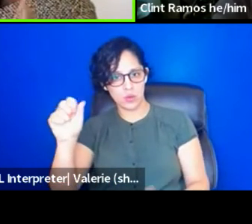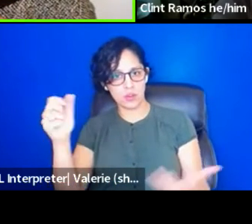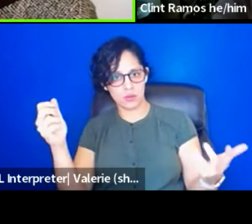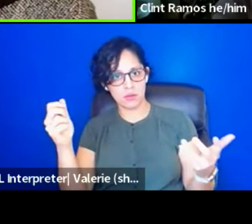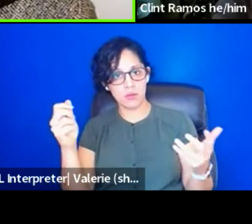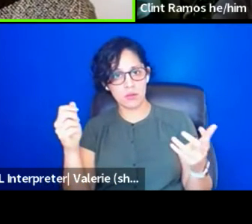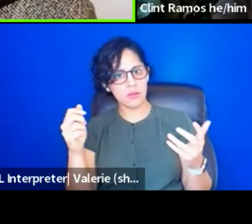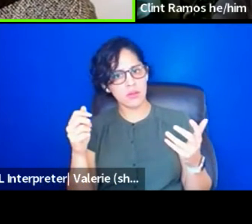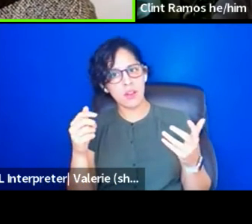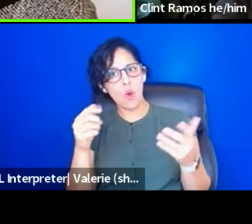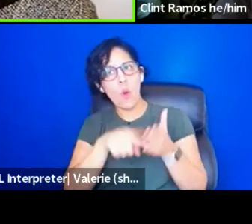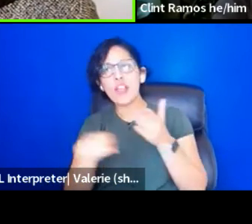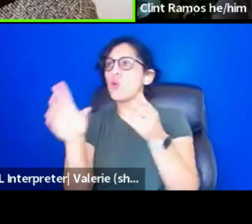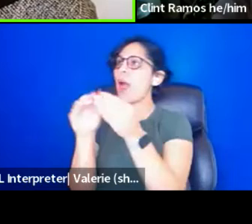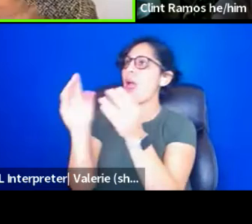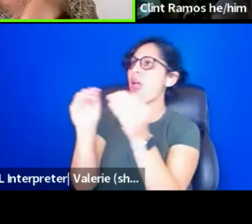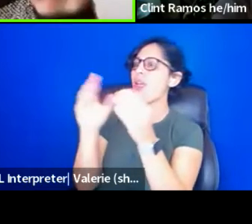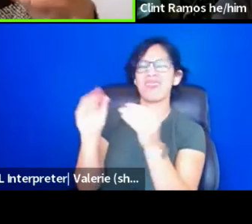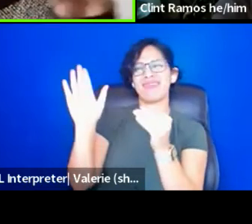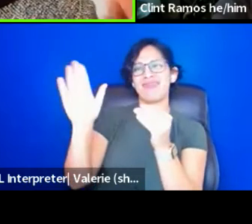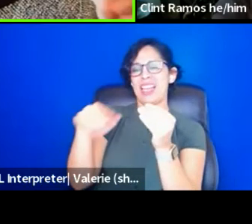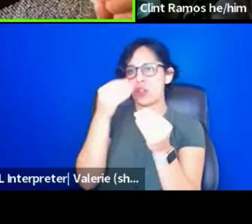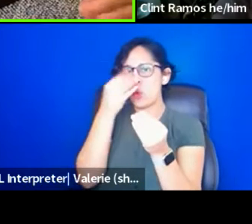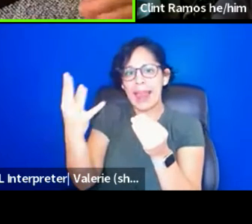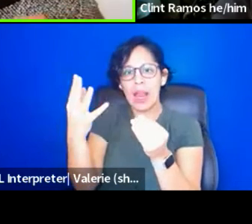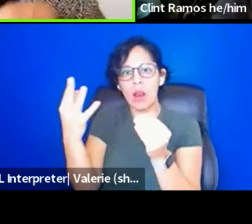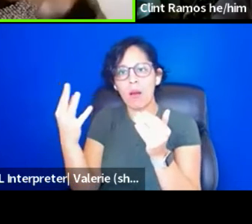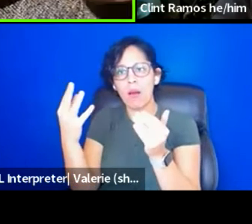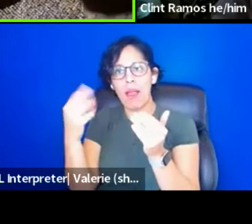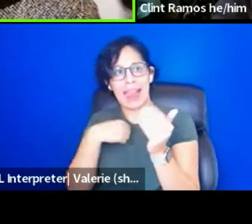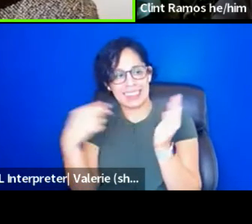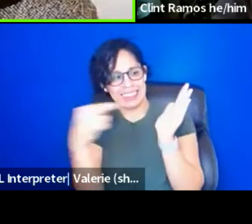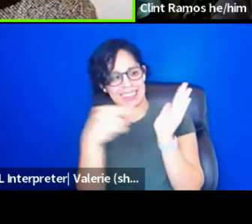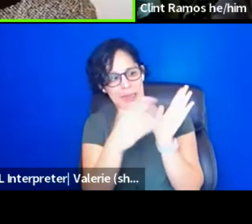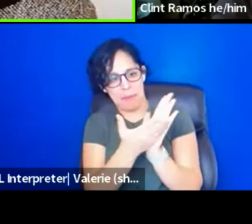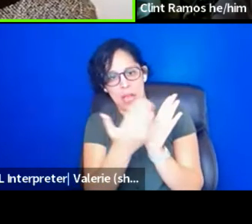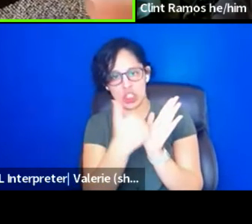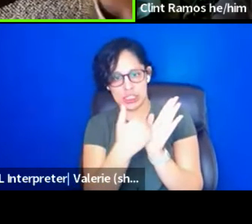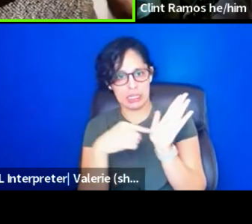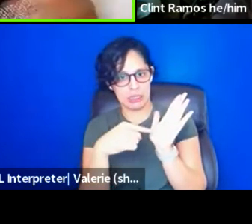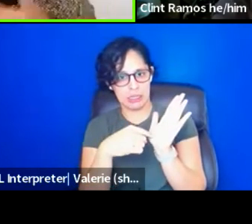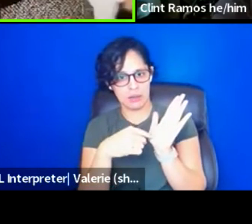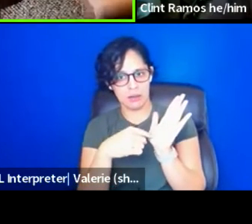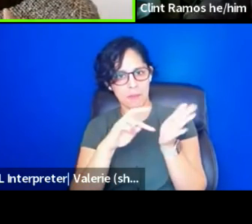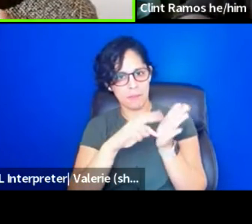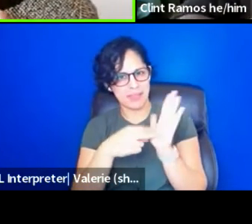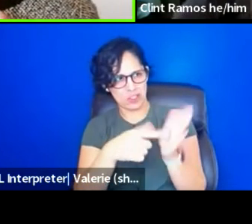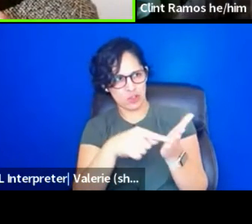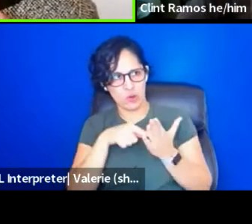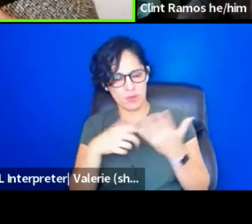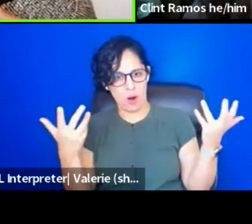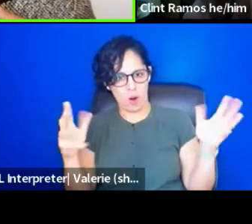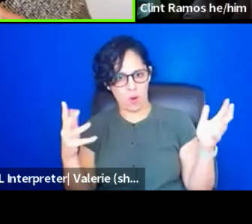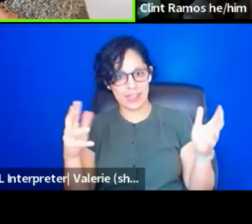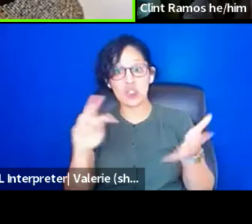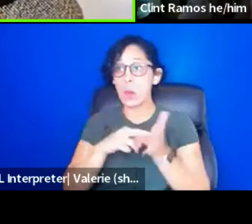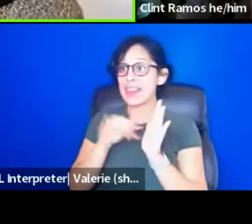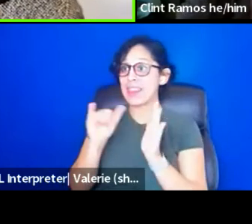are speaking to me very loudly. And I think that awareness is becoming more and more transparent. So I'm like, get it together, people.